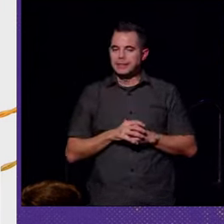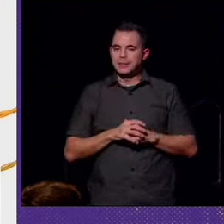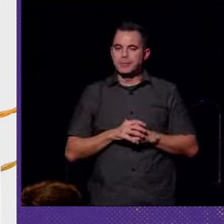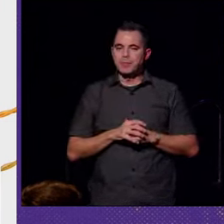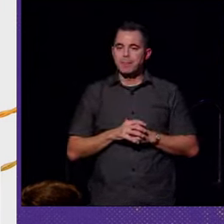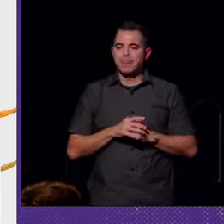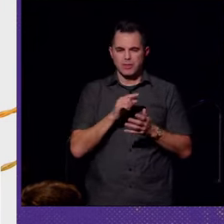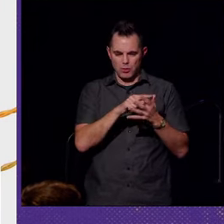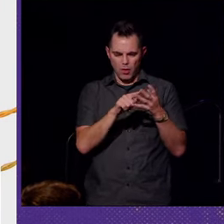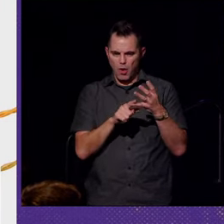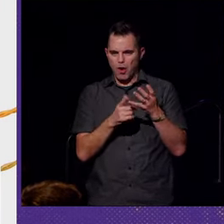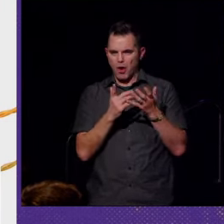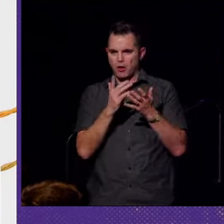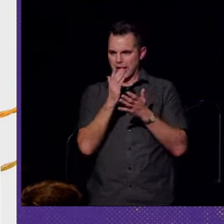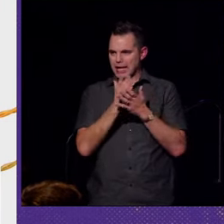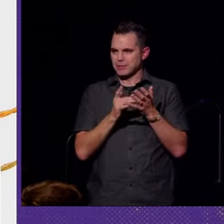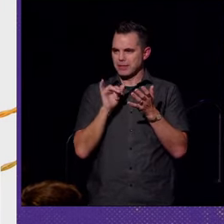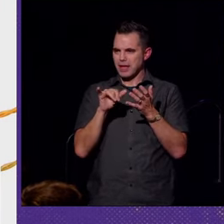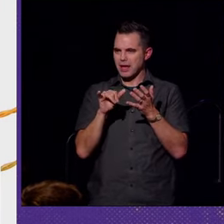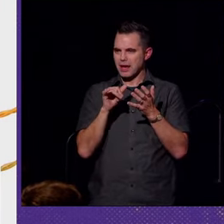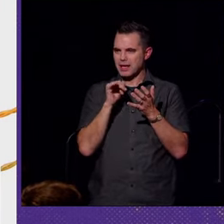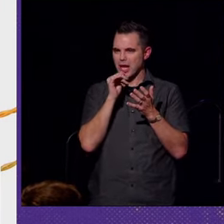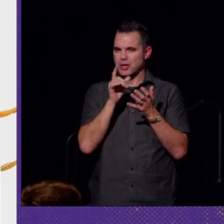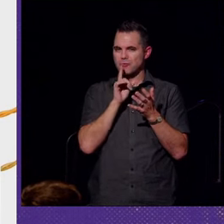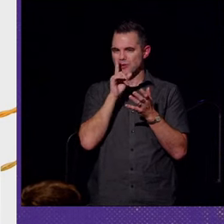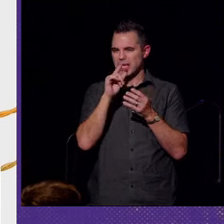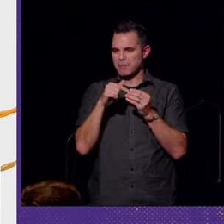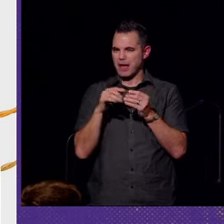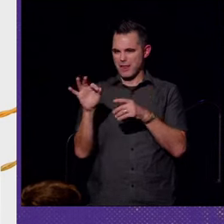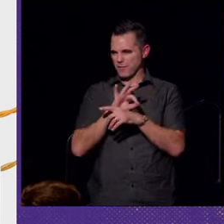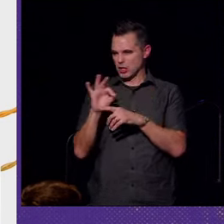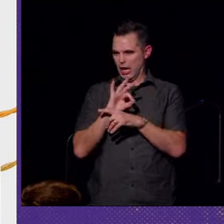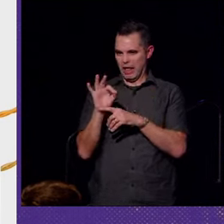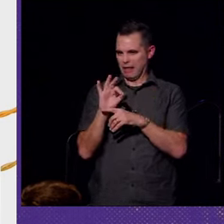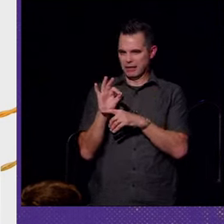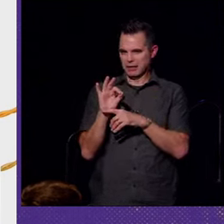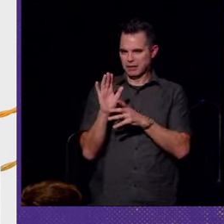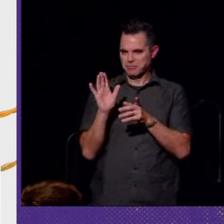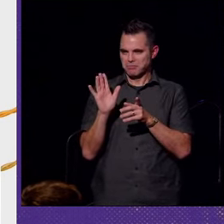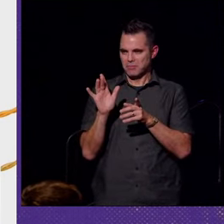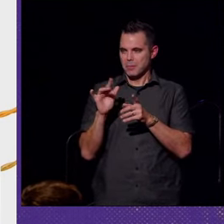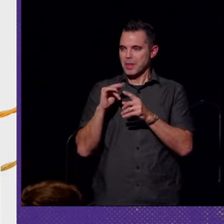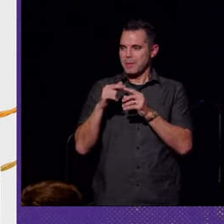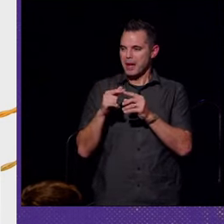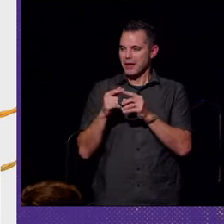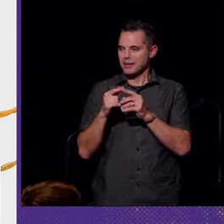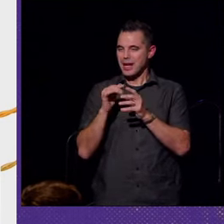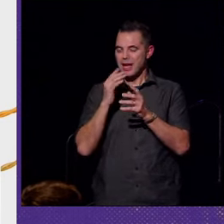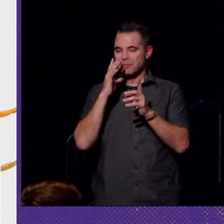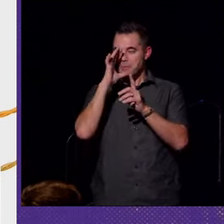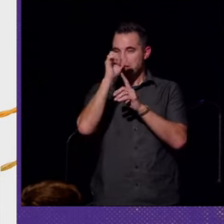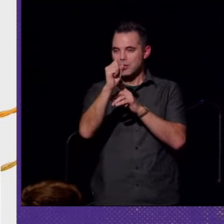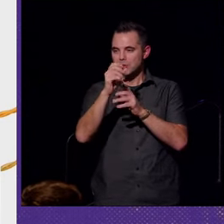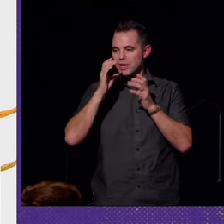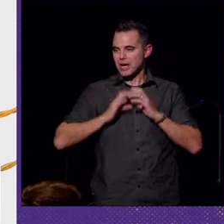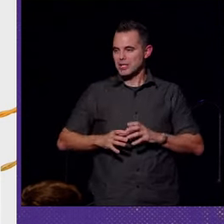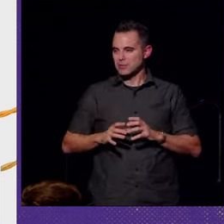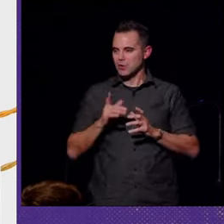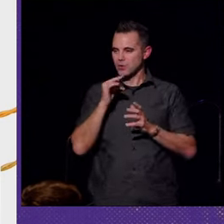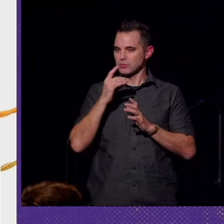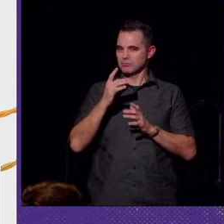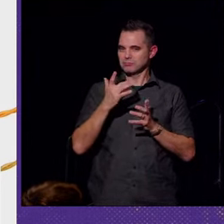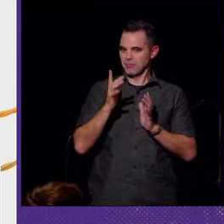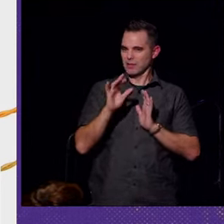These are all aspects that aren't really about functionality, but about appealing to a customer's personal